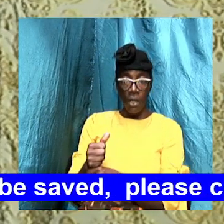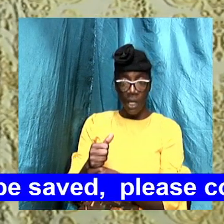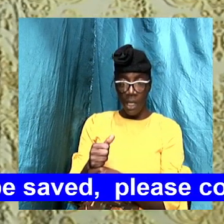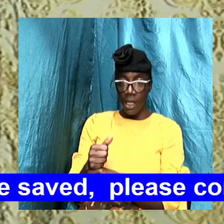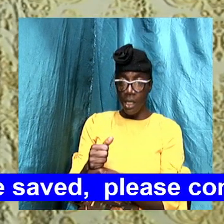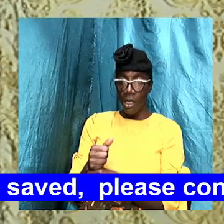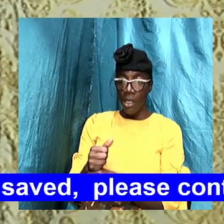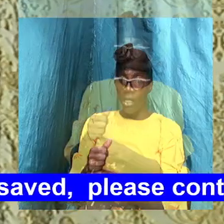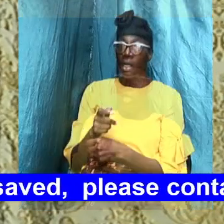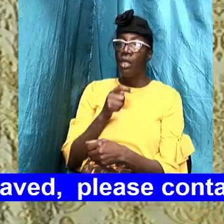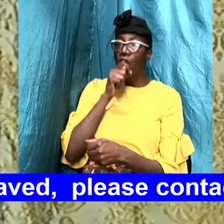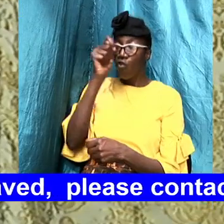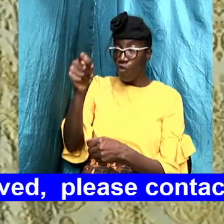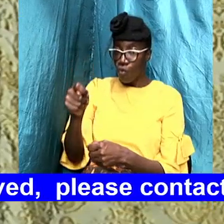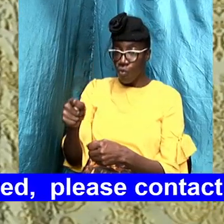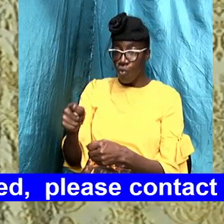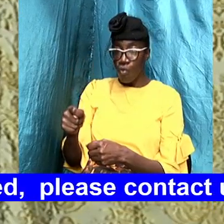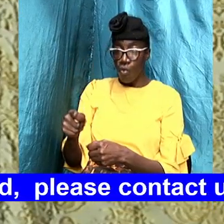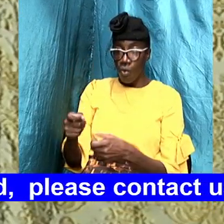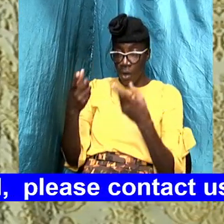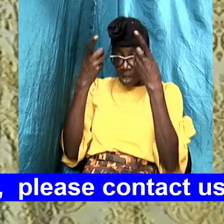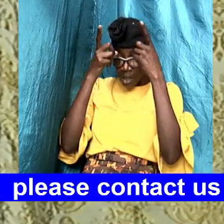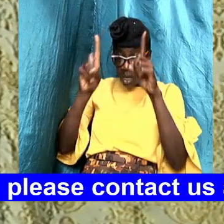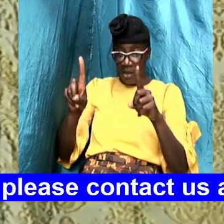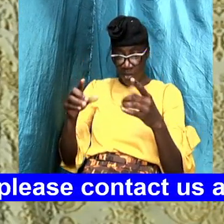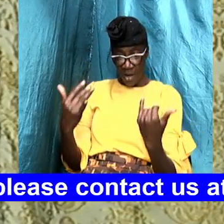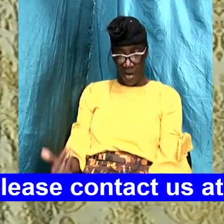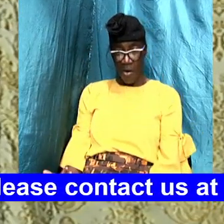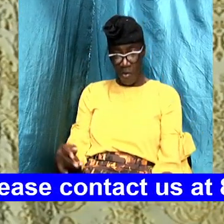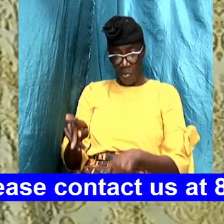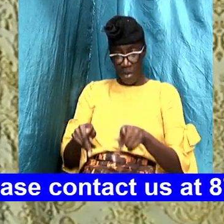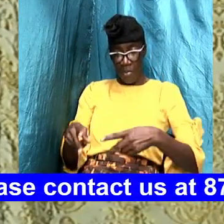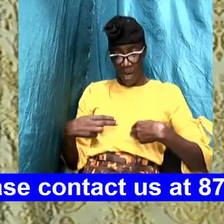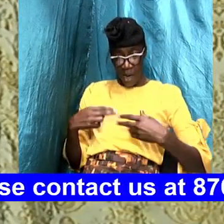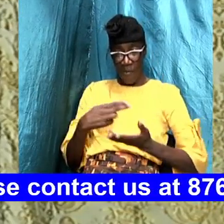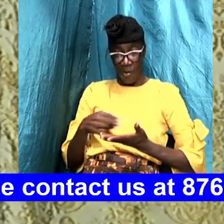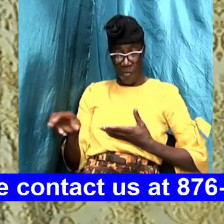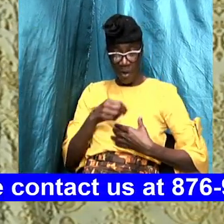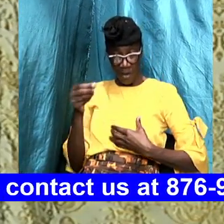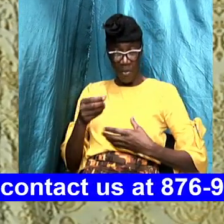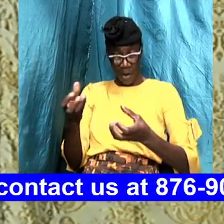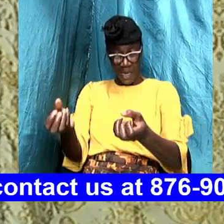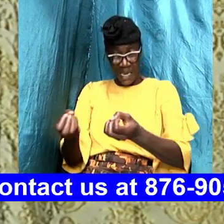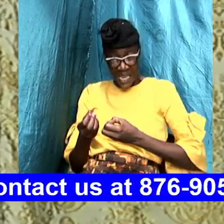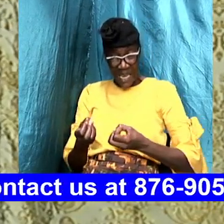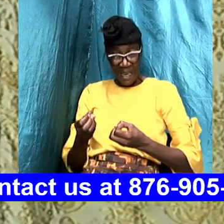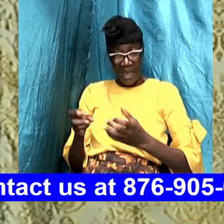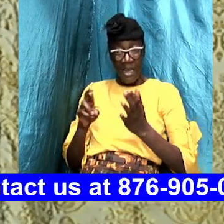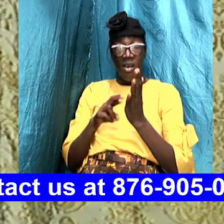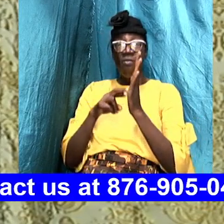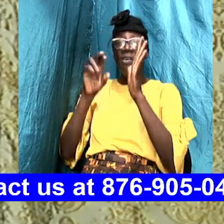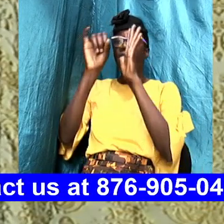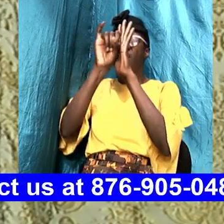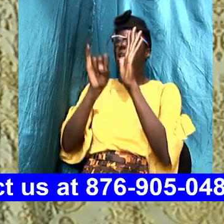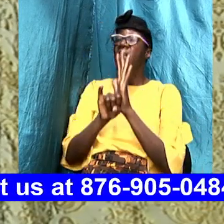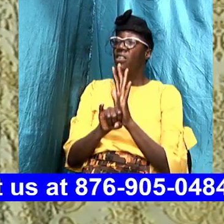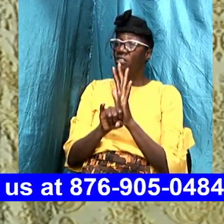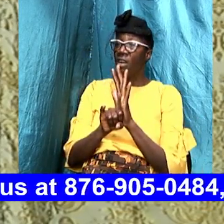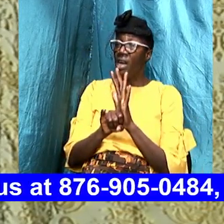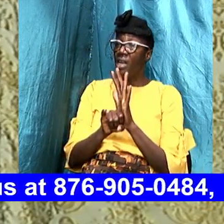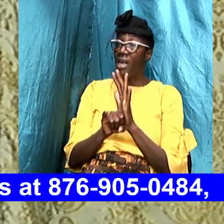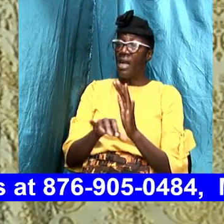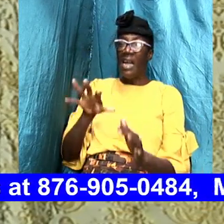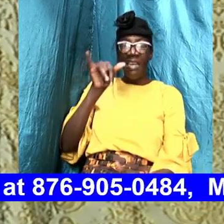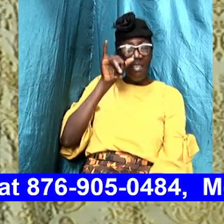how is it that somebody can have the Holy Spirit get the revelation that they got and